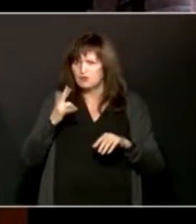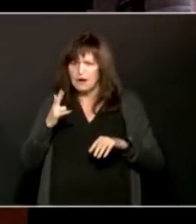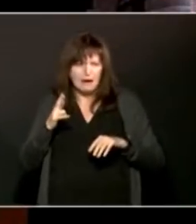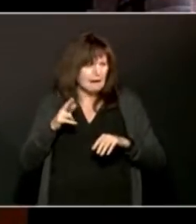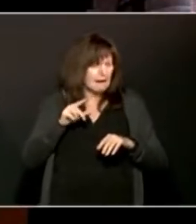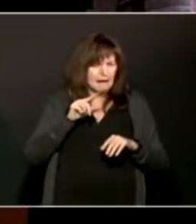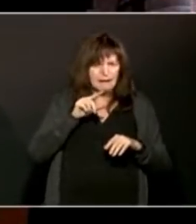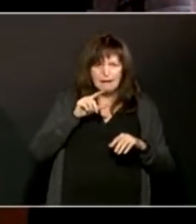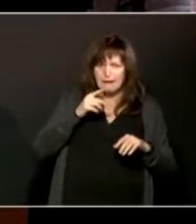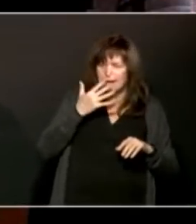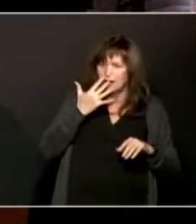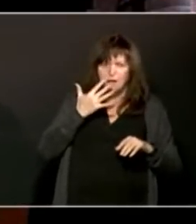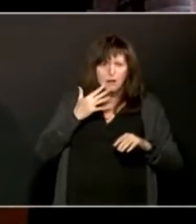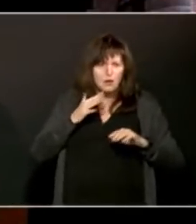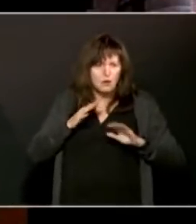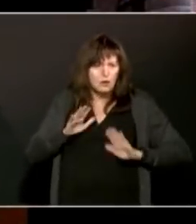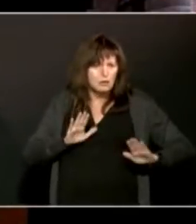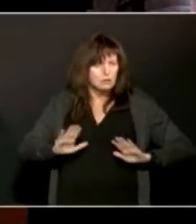hits us?